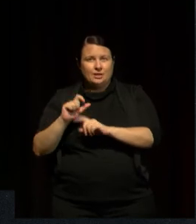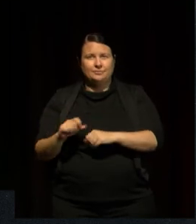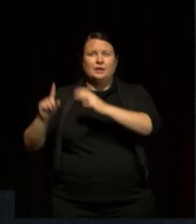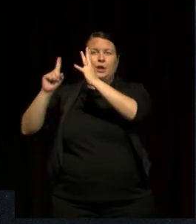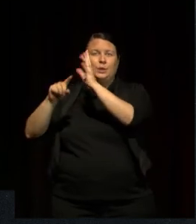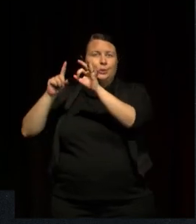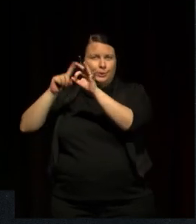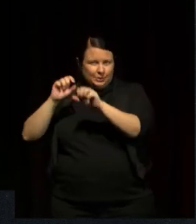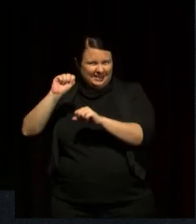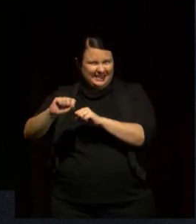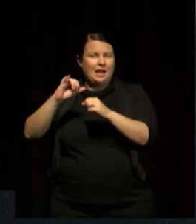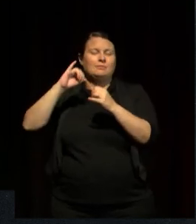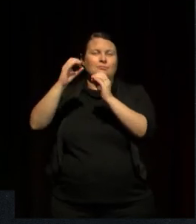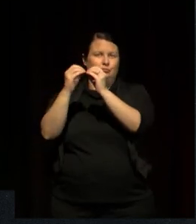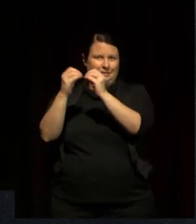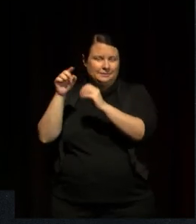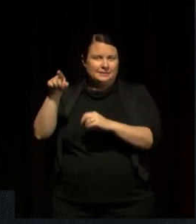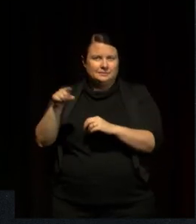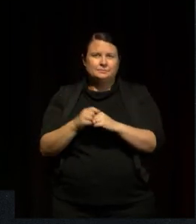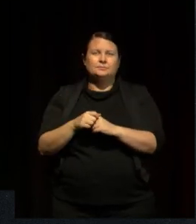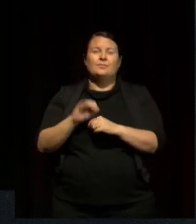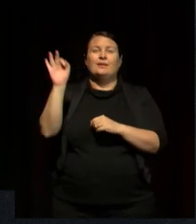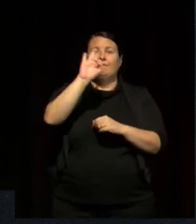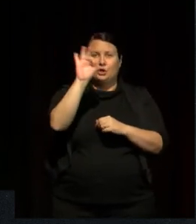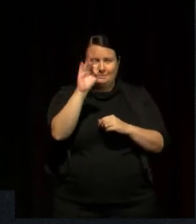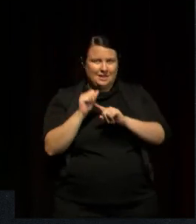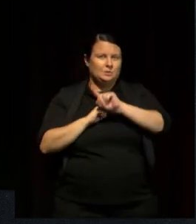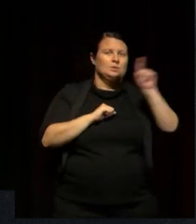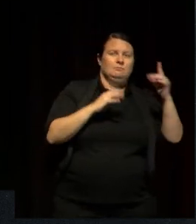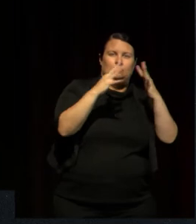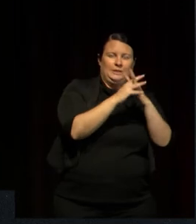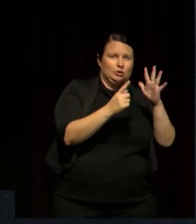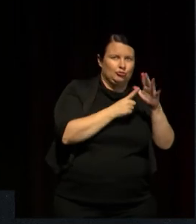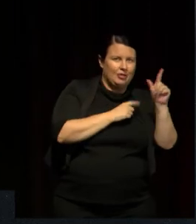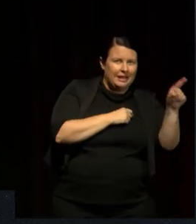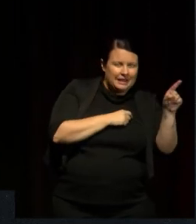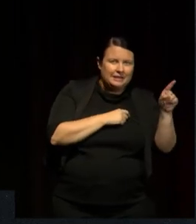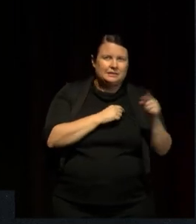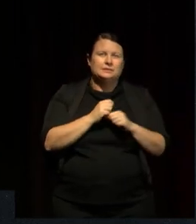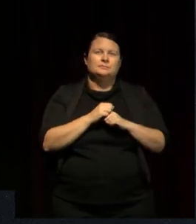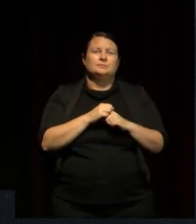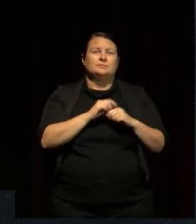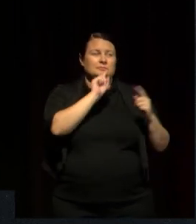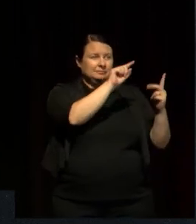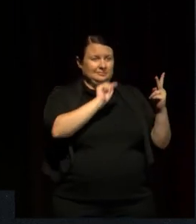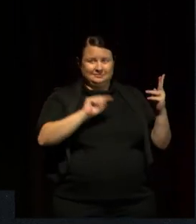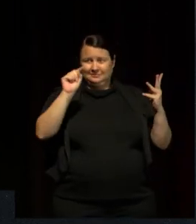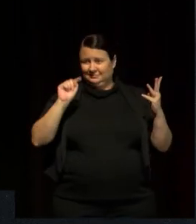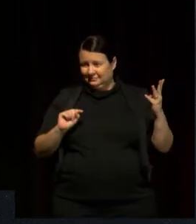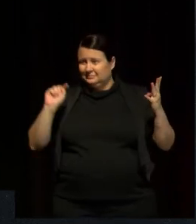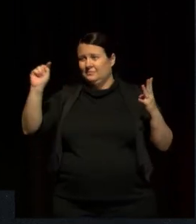Press here in St. Lucia, Brisbane, of course, Fremantle Press out of WA, were the